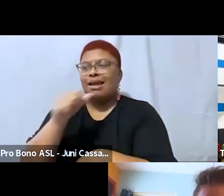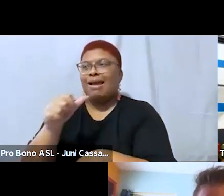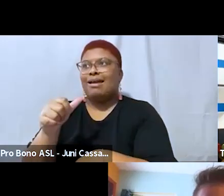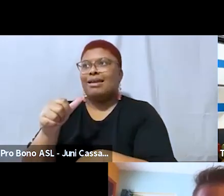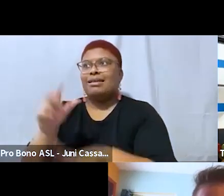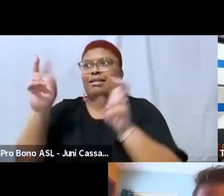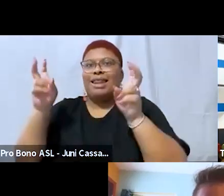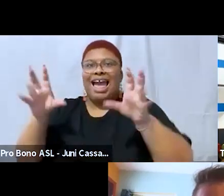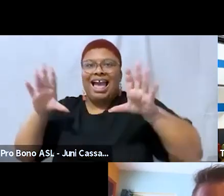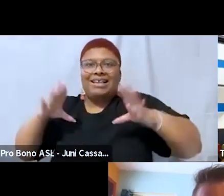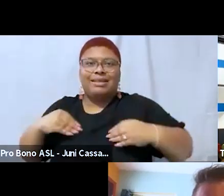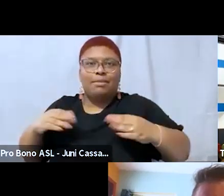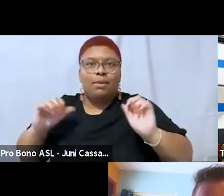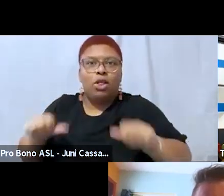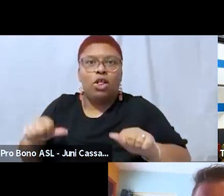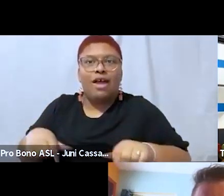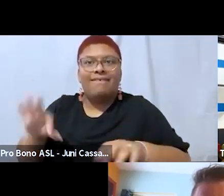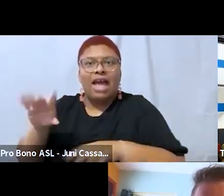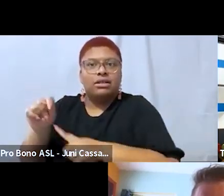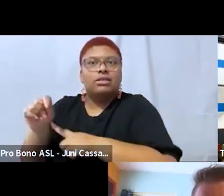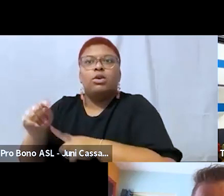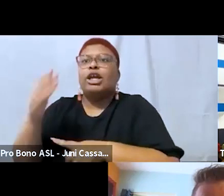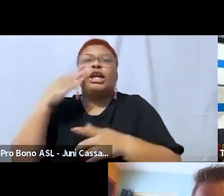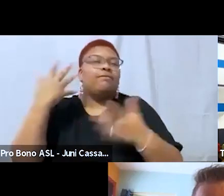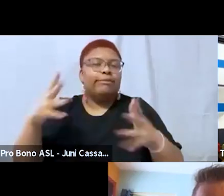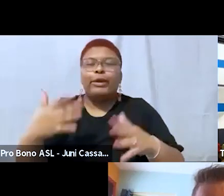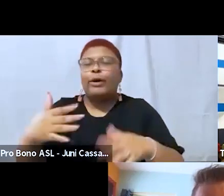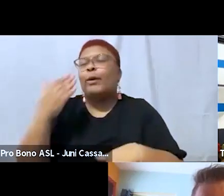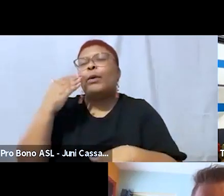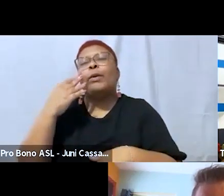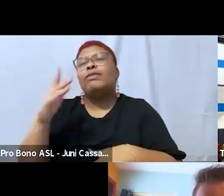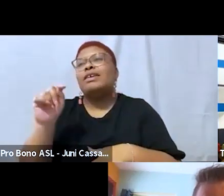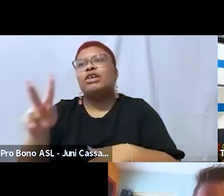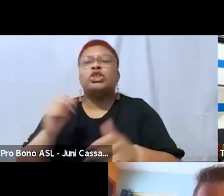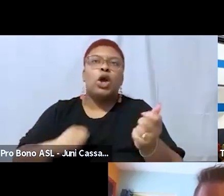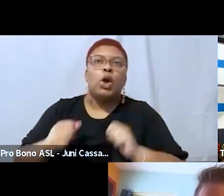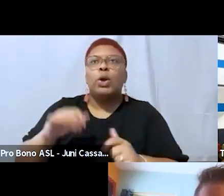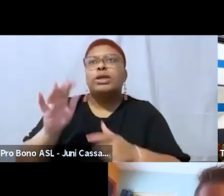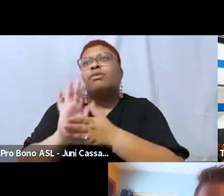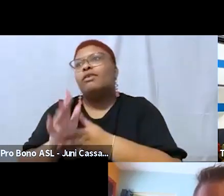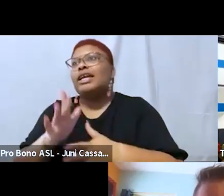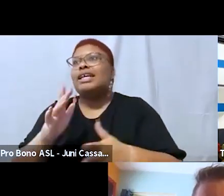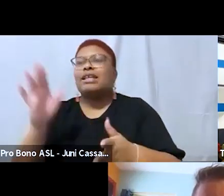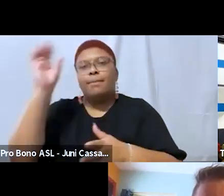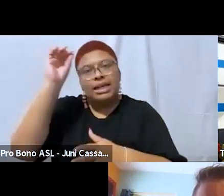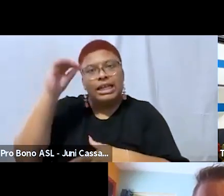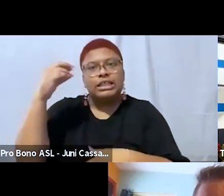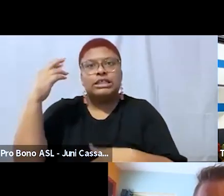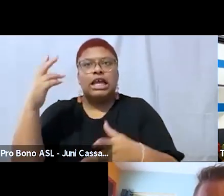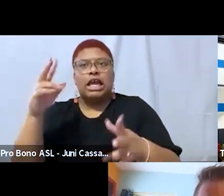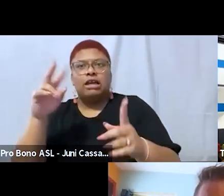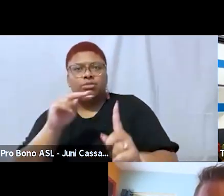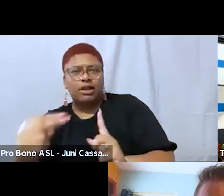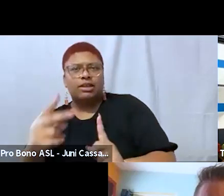their perceptions in the media like we all know the shows uh we know that the opinions and the ideas that people have